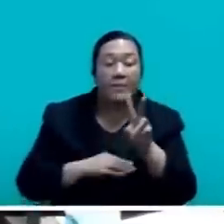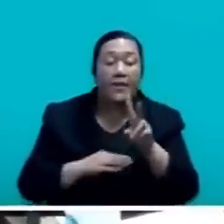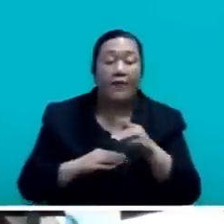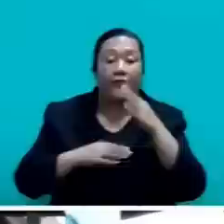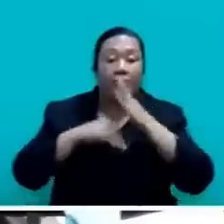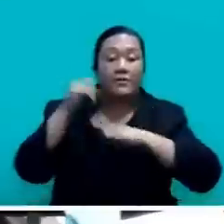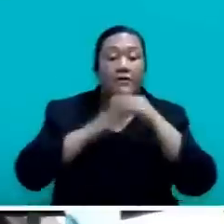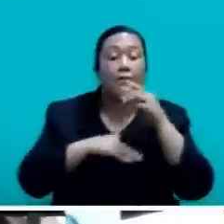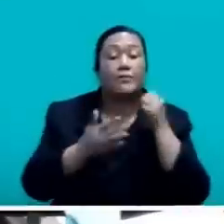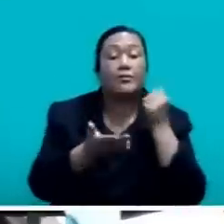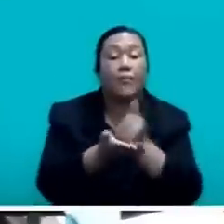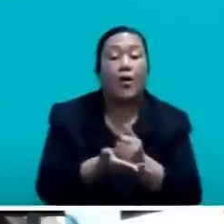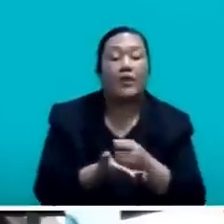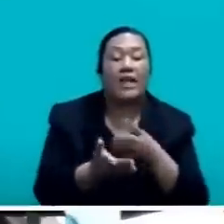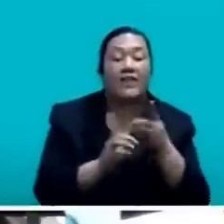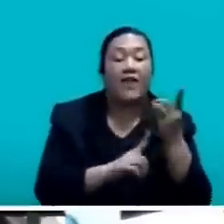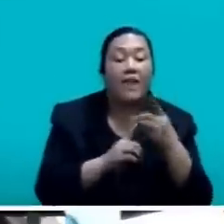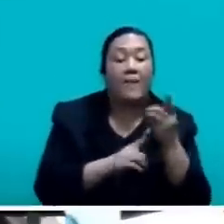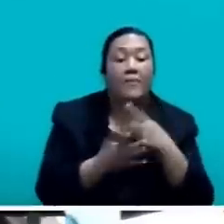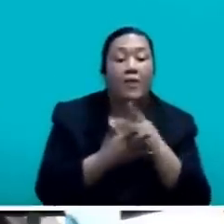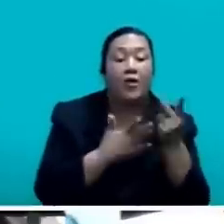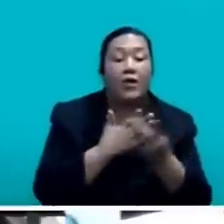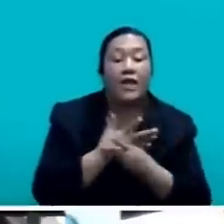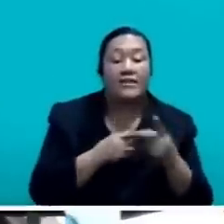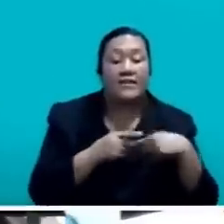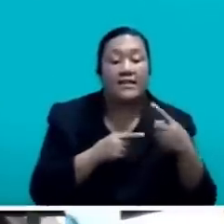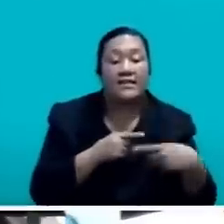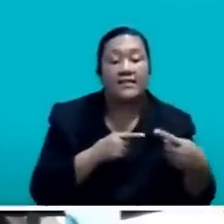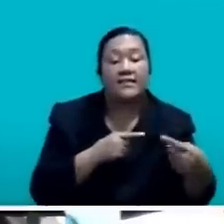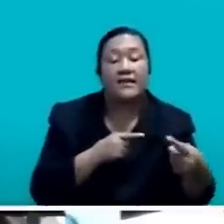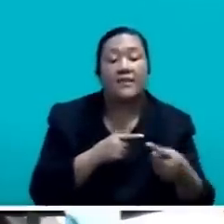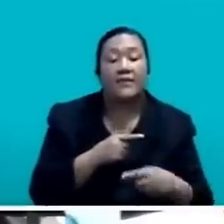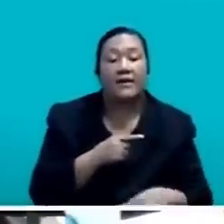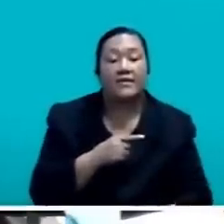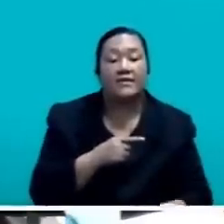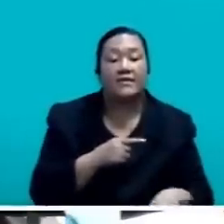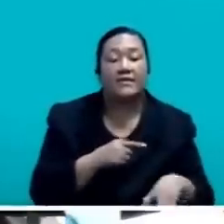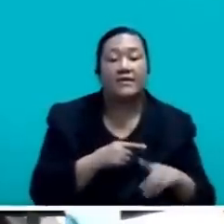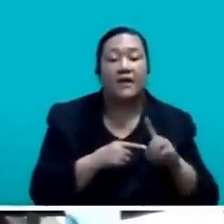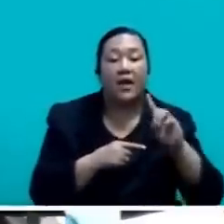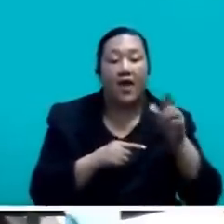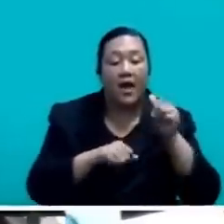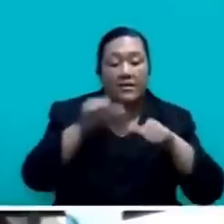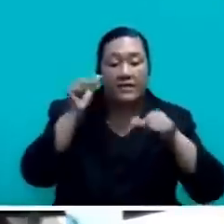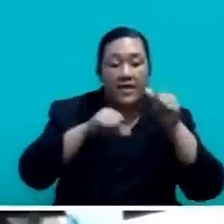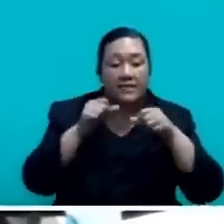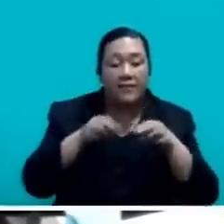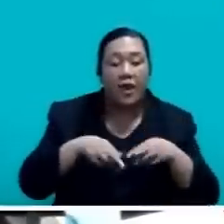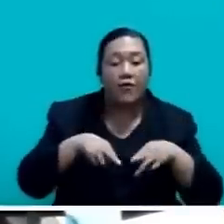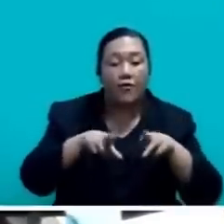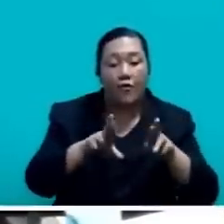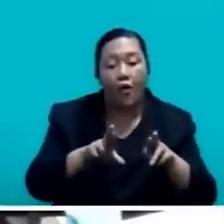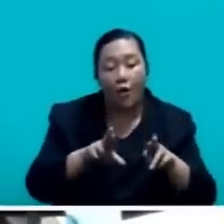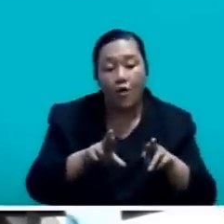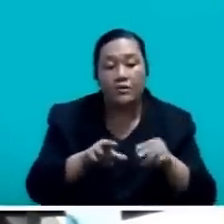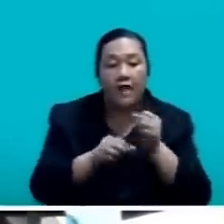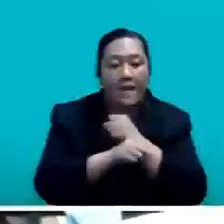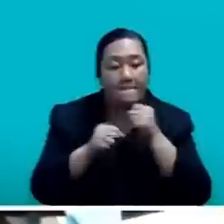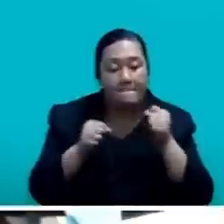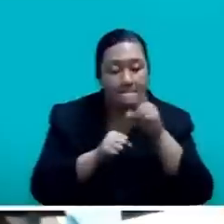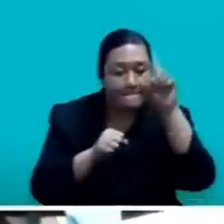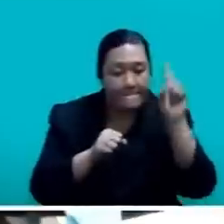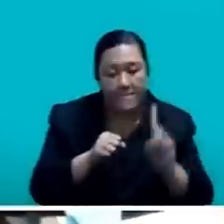support the development program. Sustainability assessment on roads, power grid and connectivity